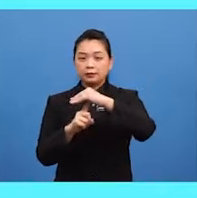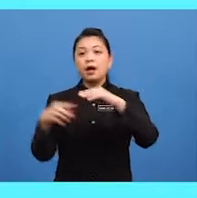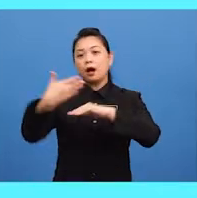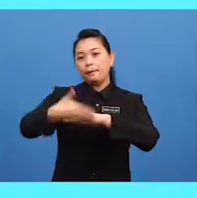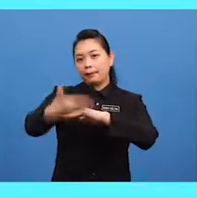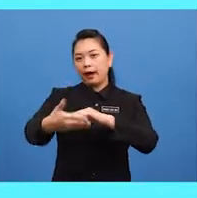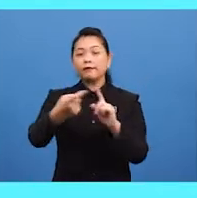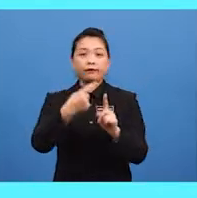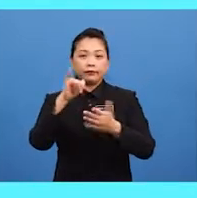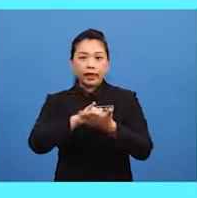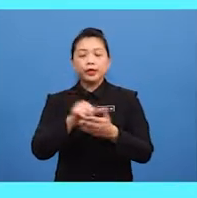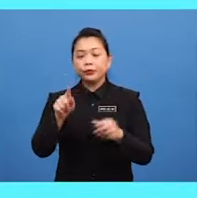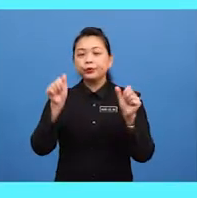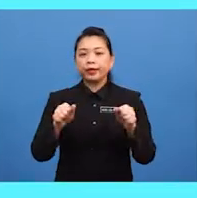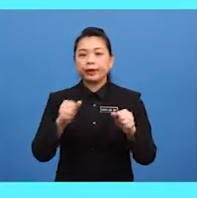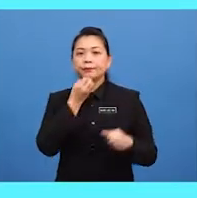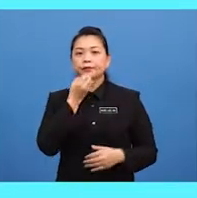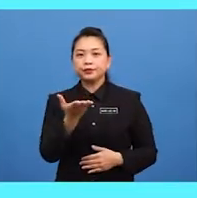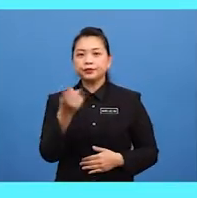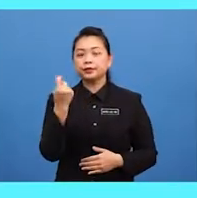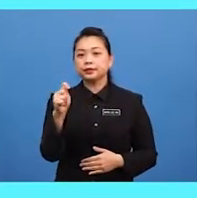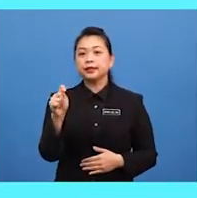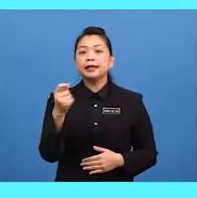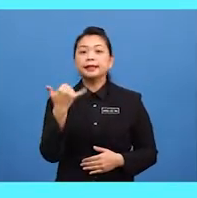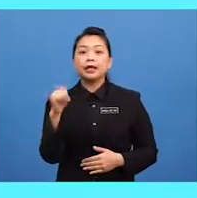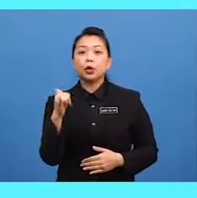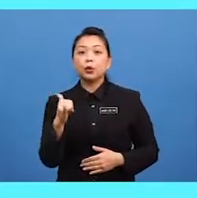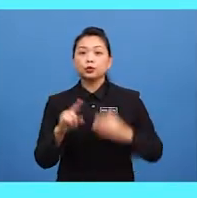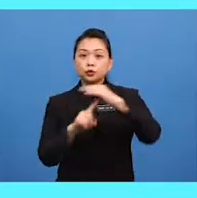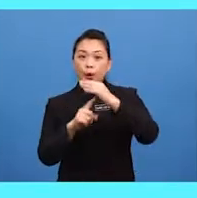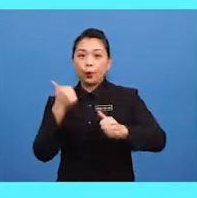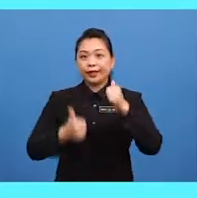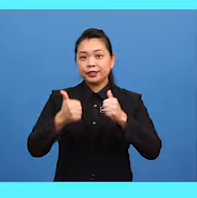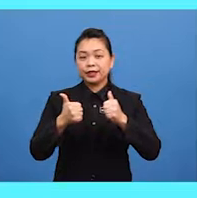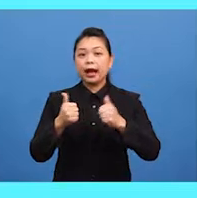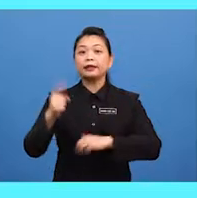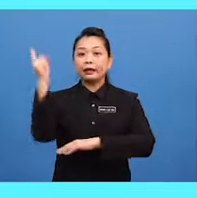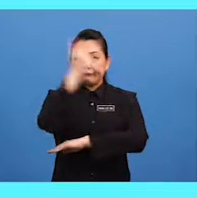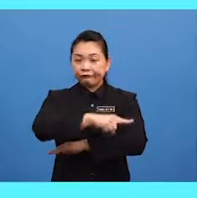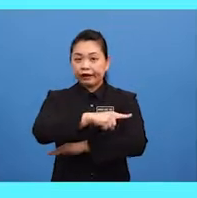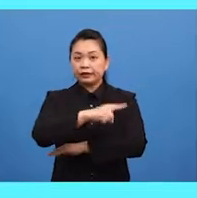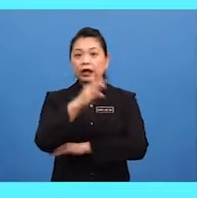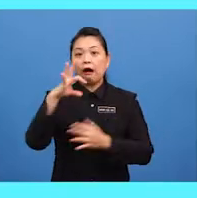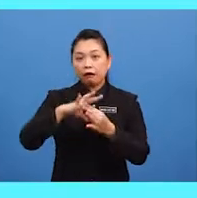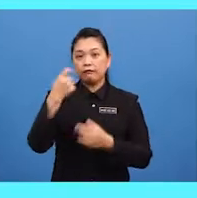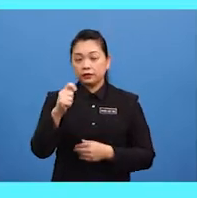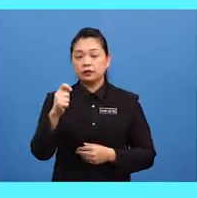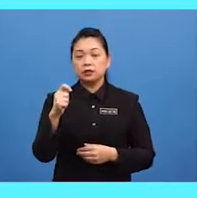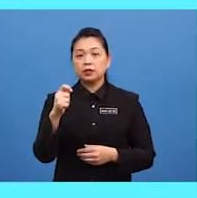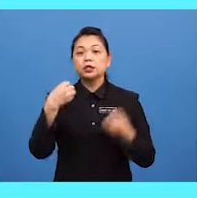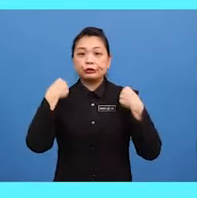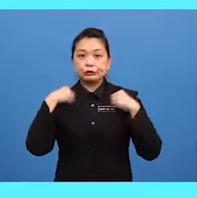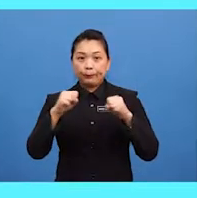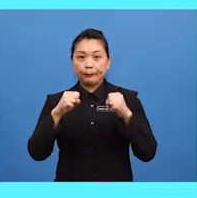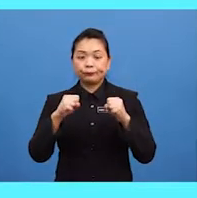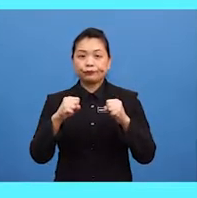mention about the yellow stalls in which are set up in front of the shops this